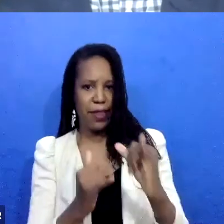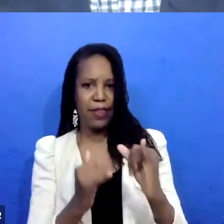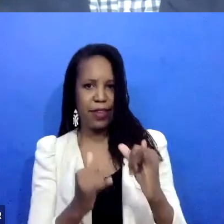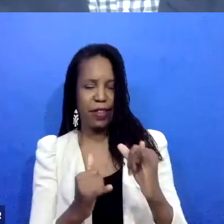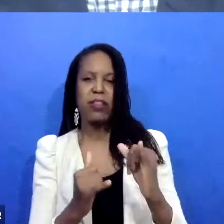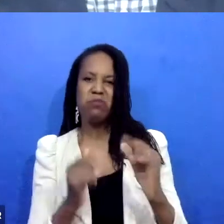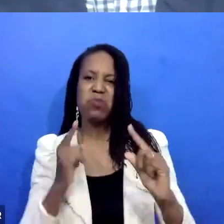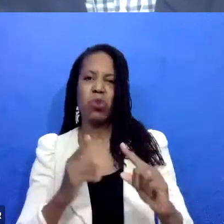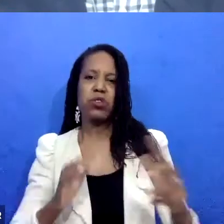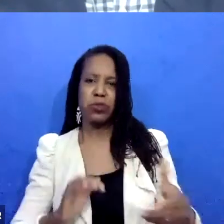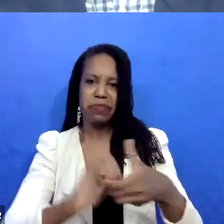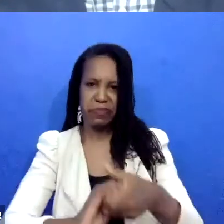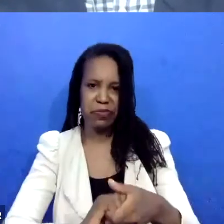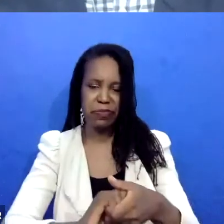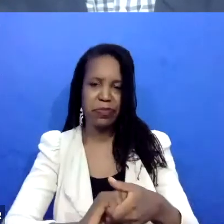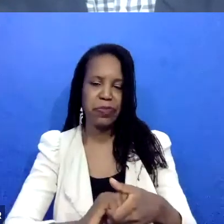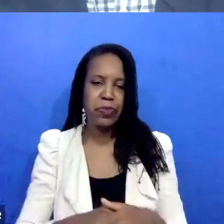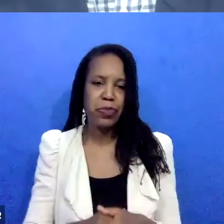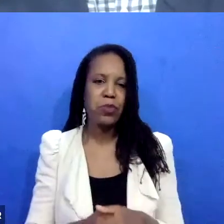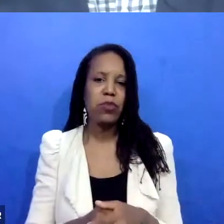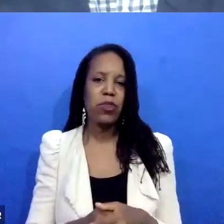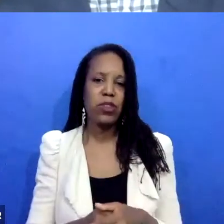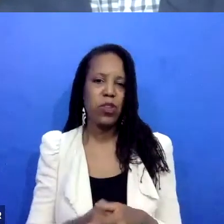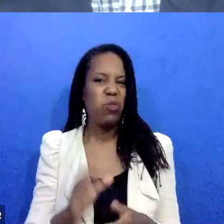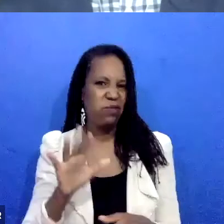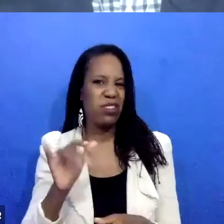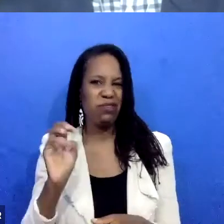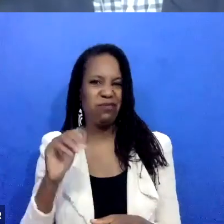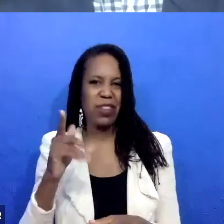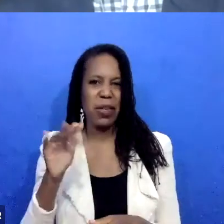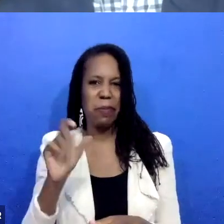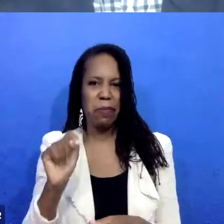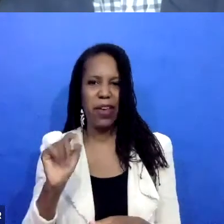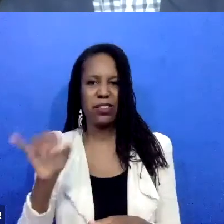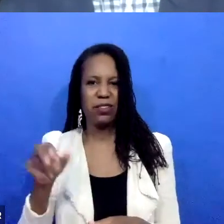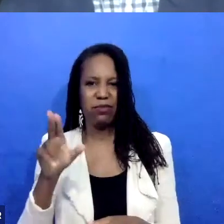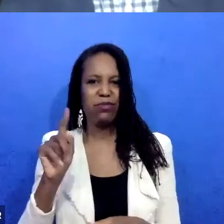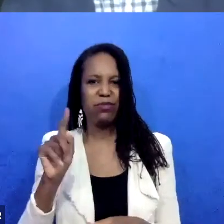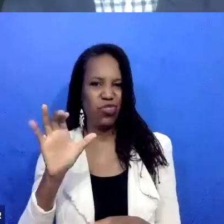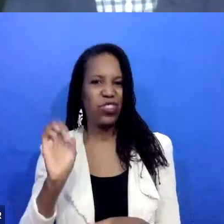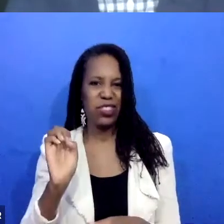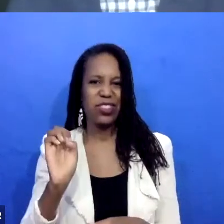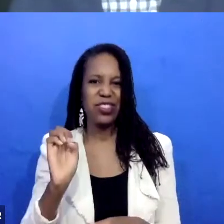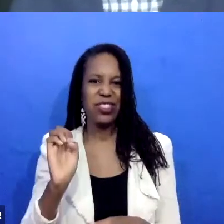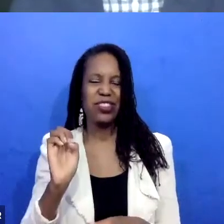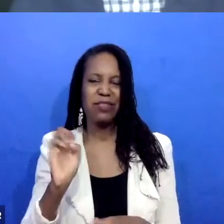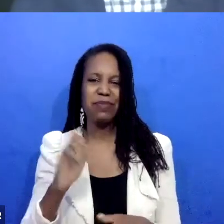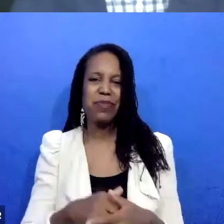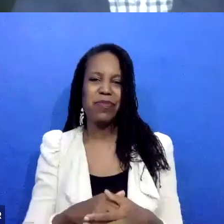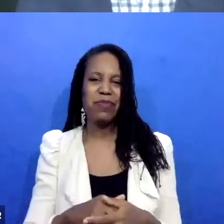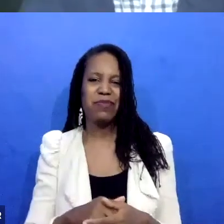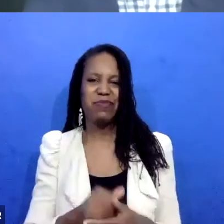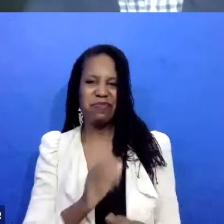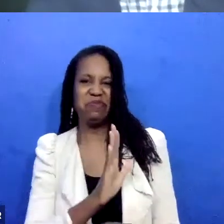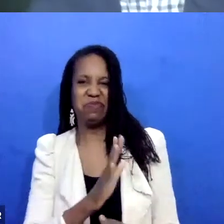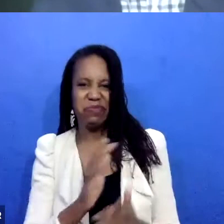program. And so that's what Impact Justice does. And it's what I choose to do now, which is to partner with pre-existing